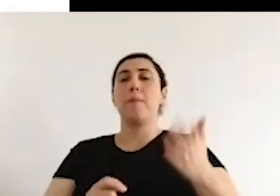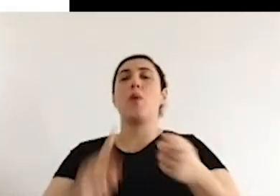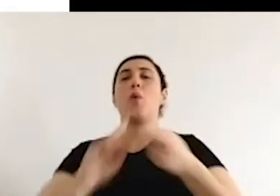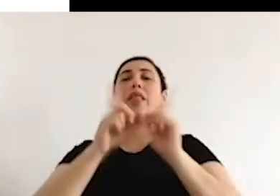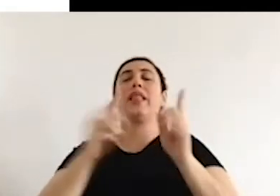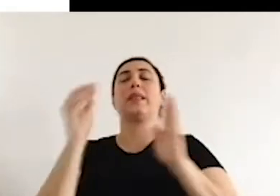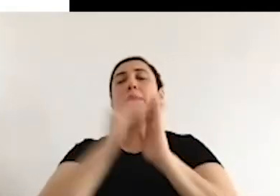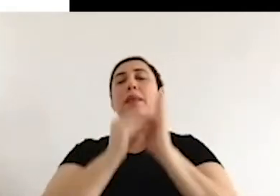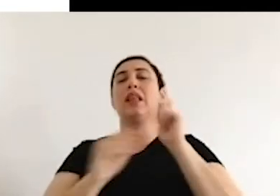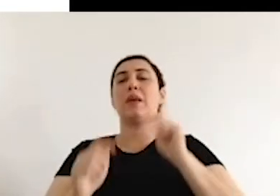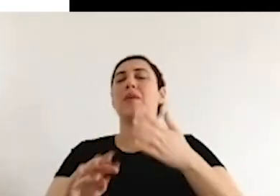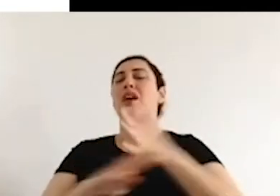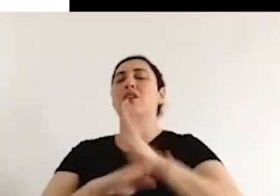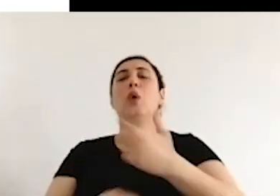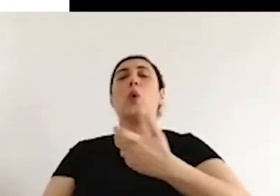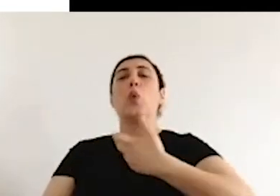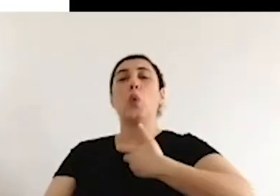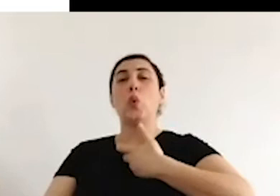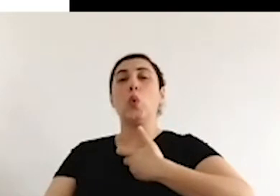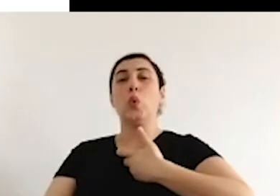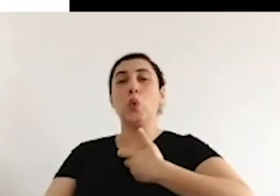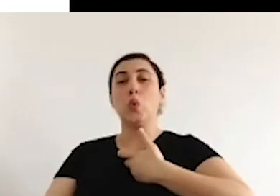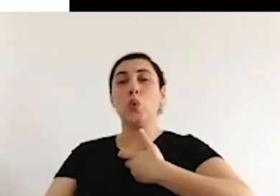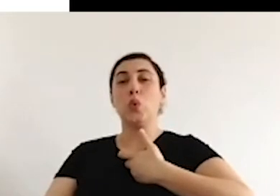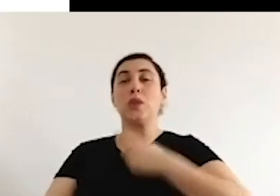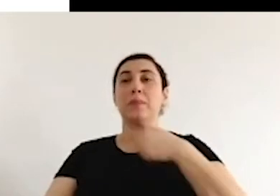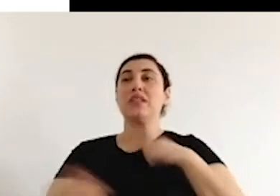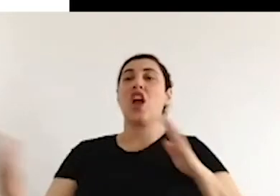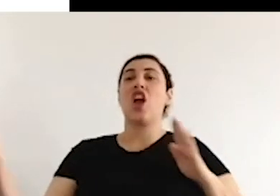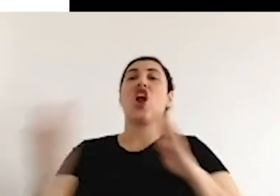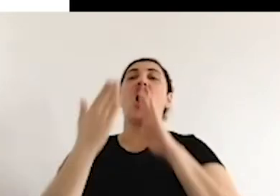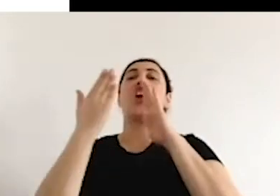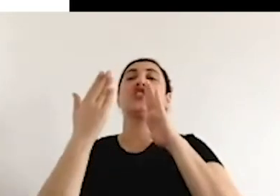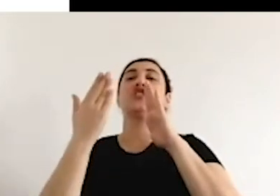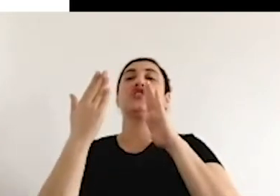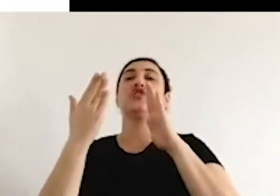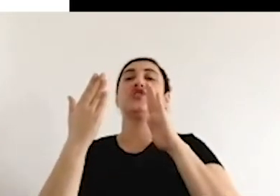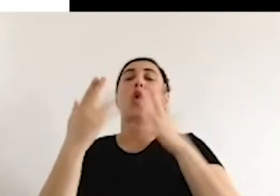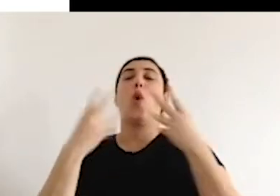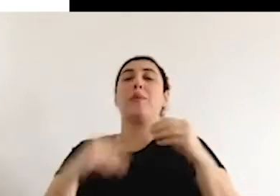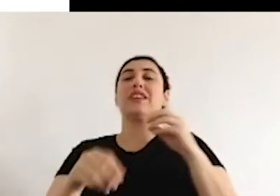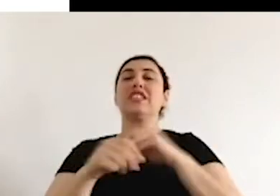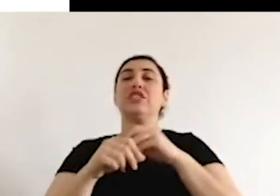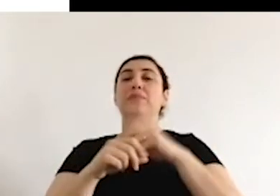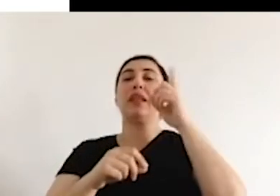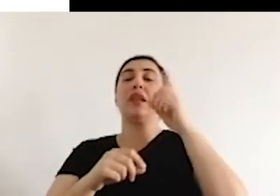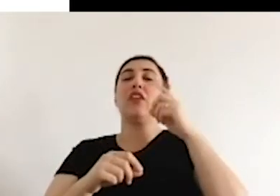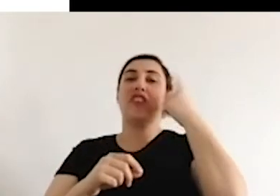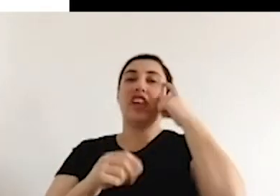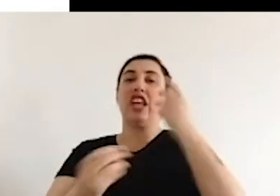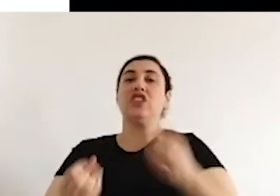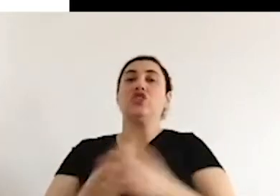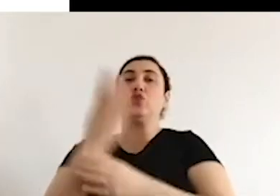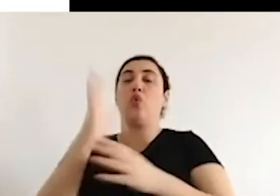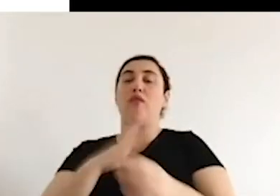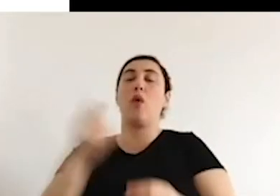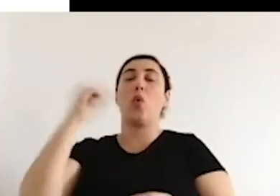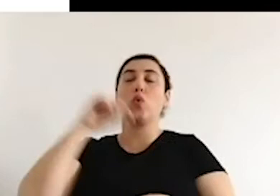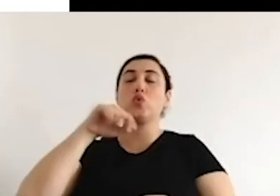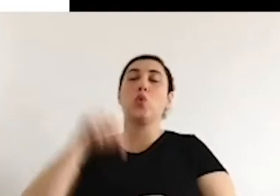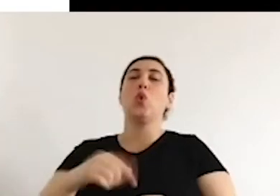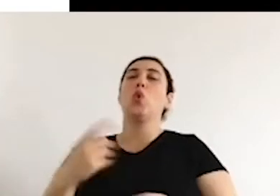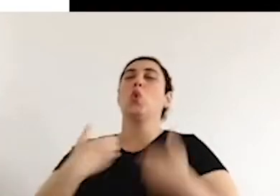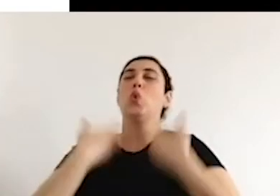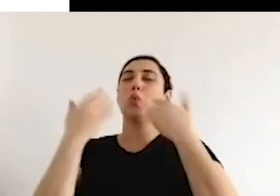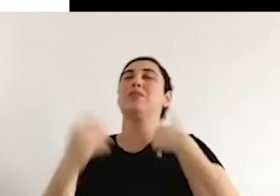So law, in fact, it works against us. Therefore, the law,